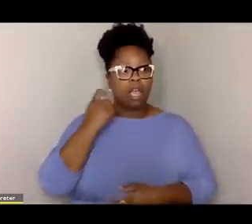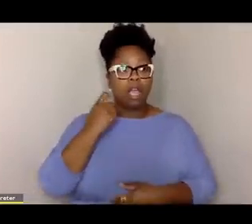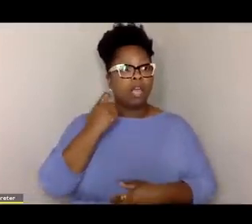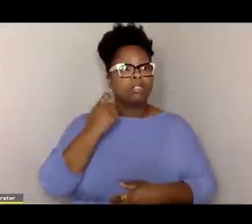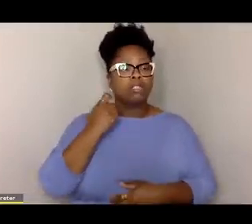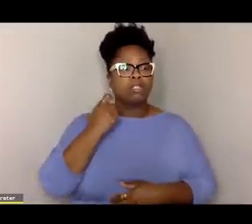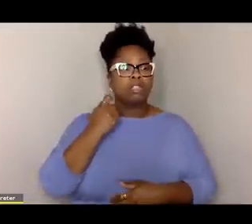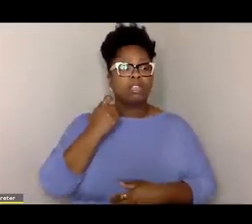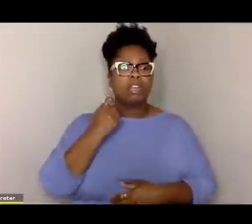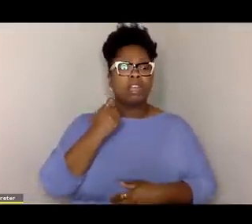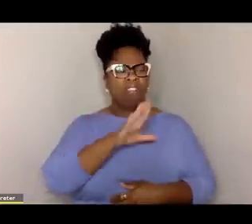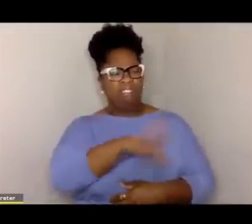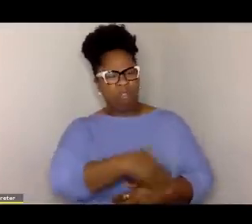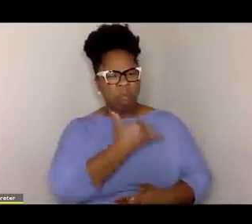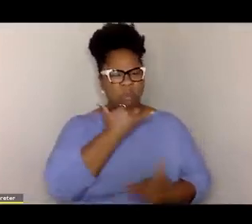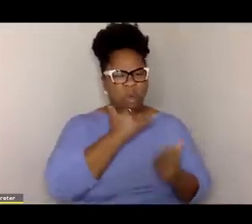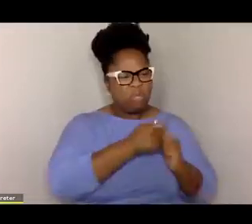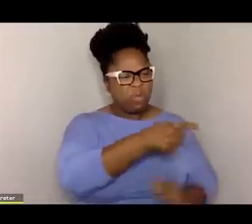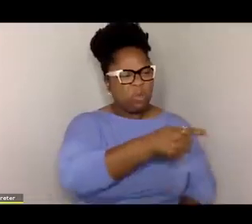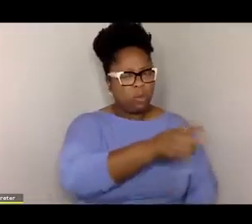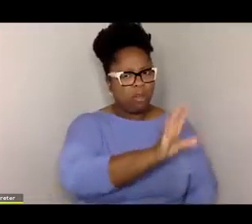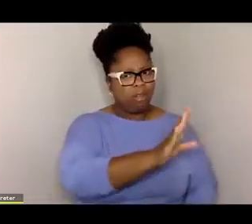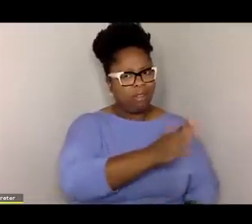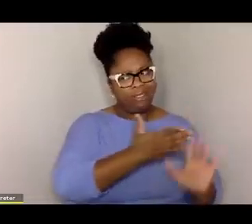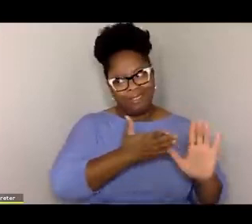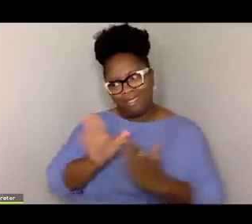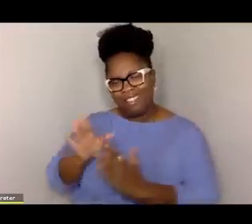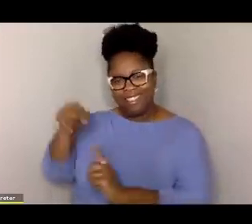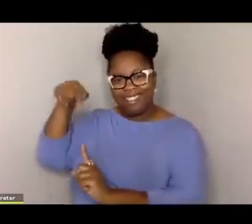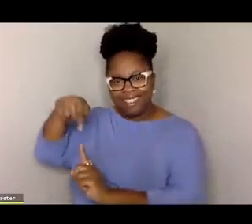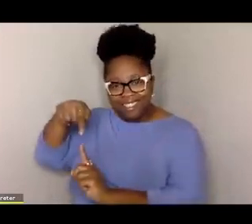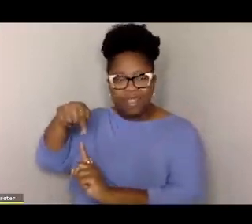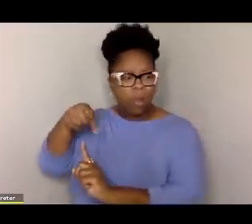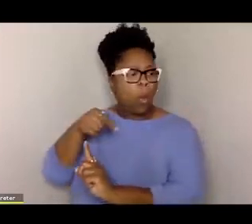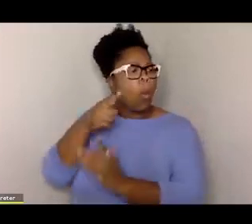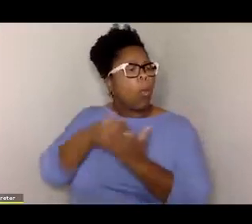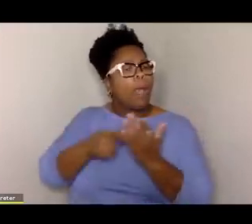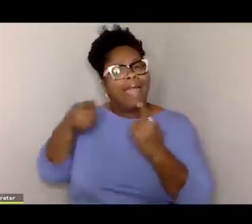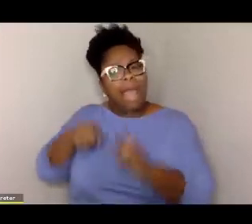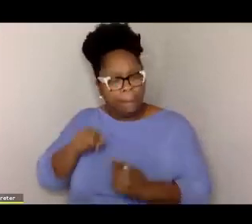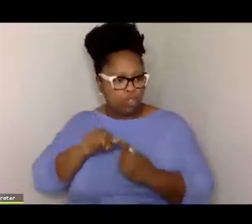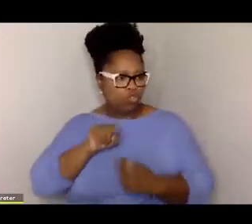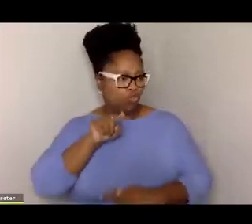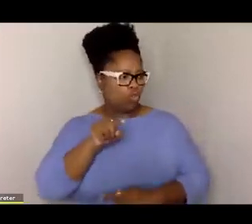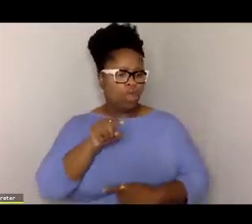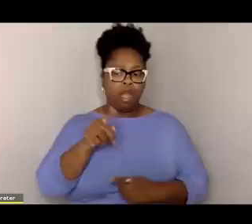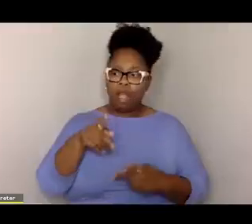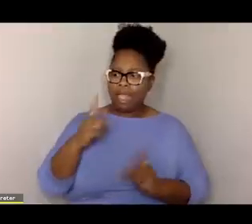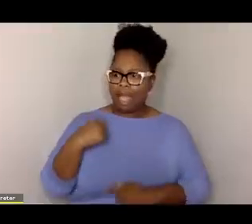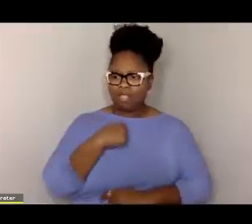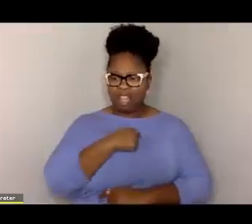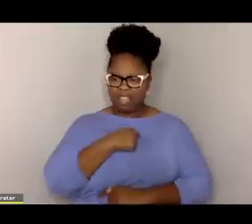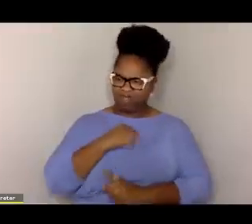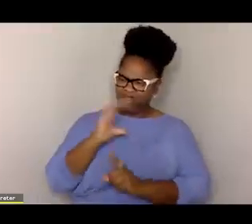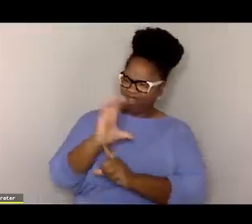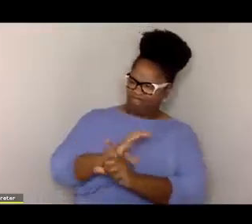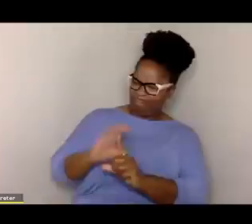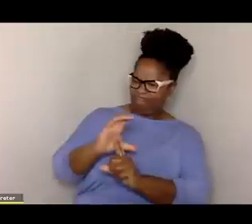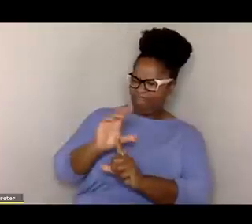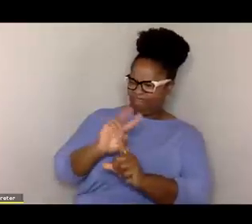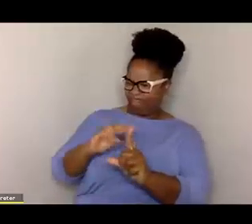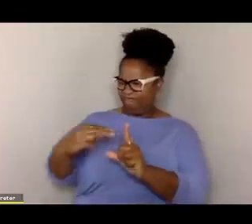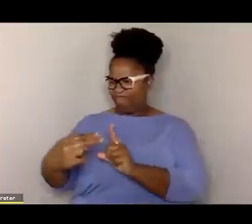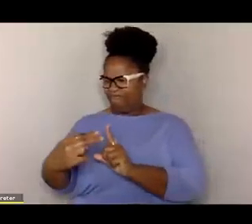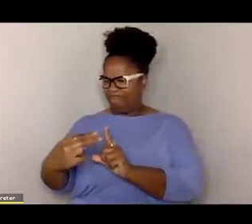because the question of not what's wrong with you, but what happened to you allows us to look at a